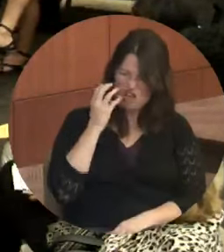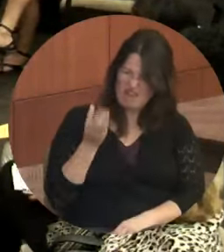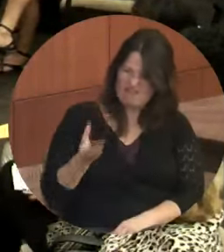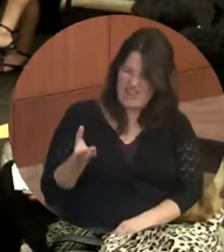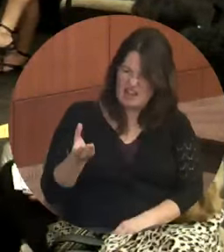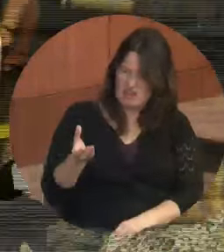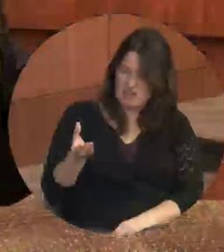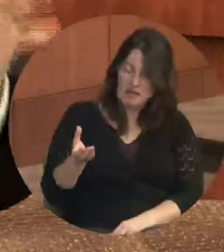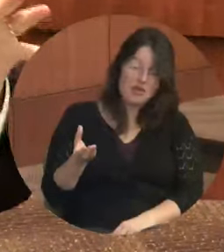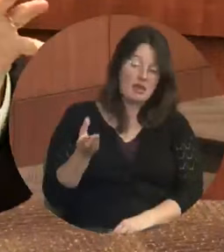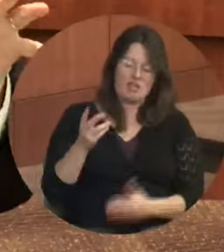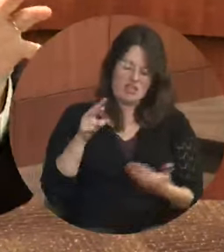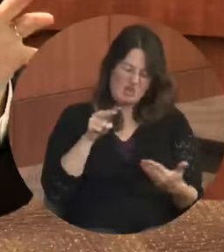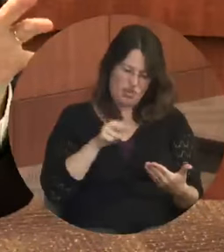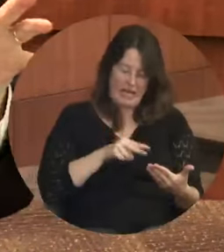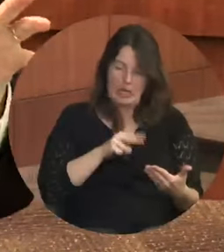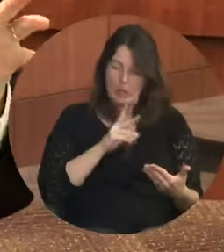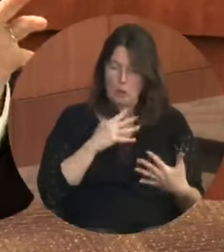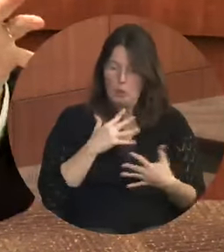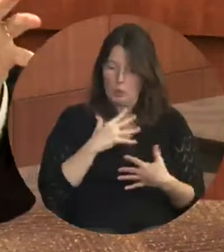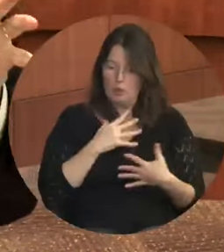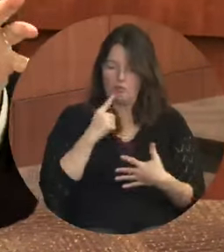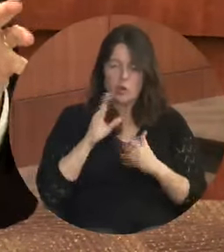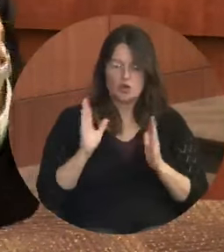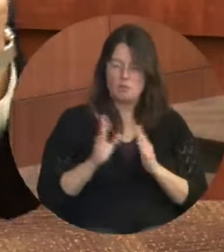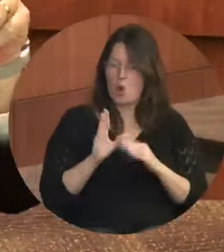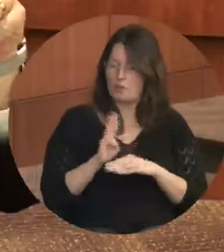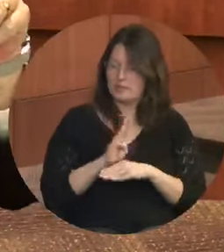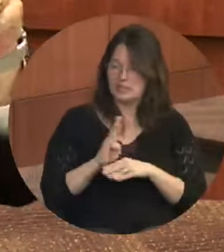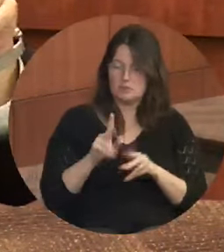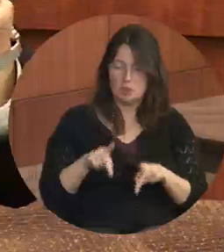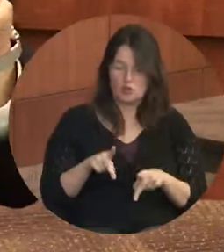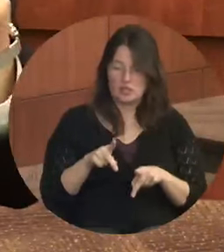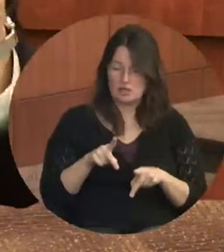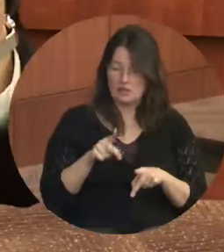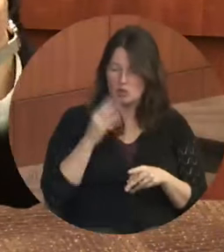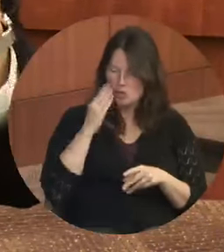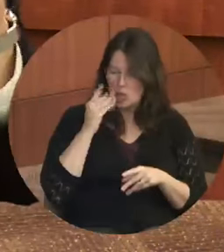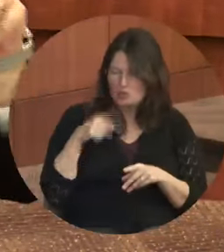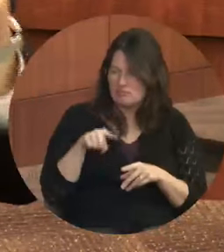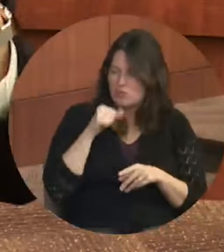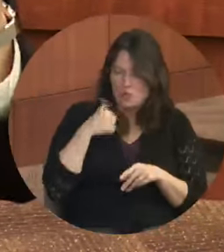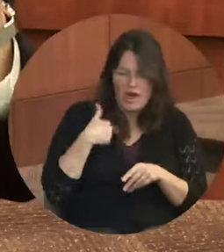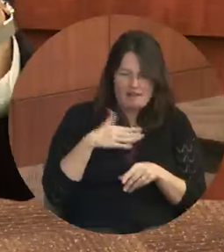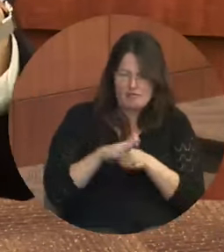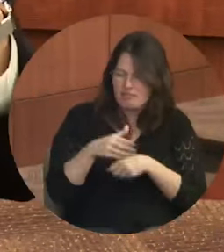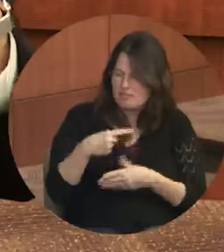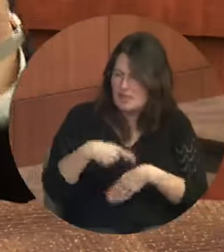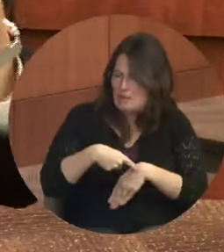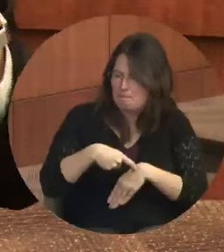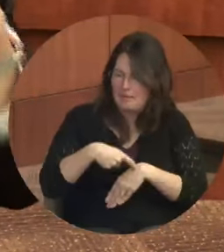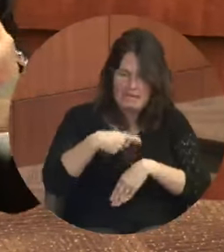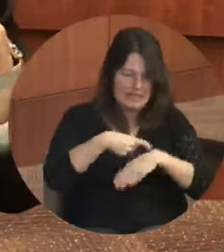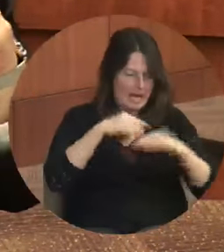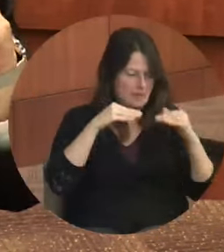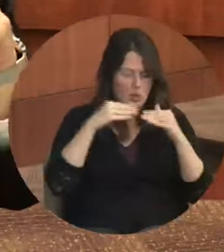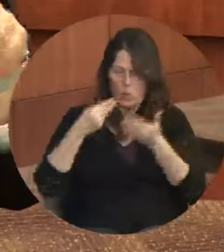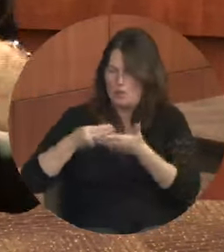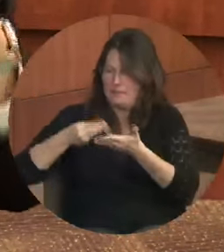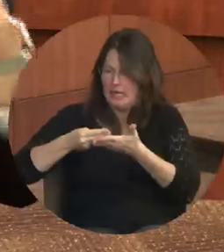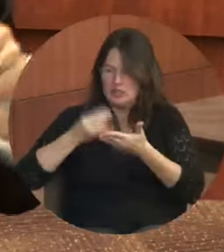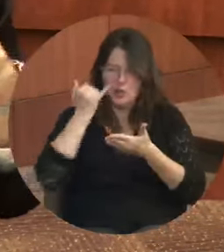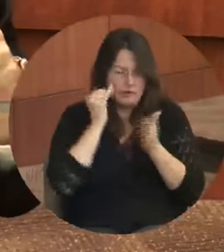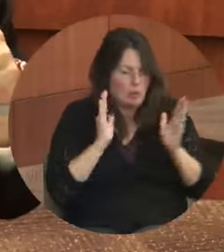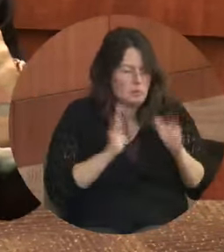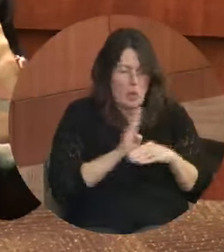Just reading that's an intimidating thing for a small business person. They don't have time, right? Time is money, and, uh, when you're small, you gotta, you gotta